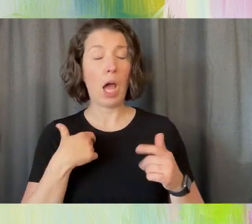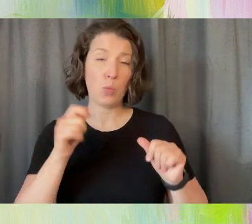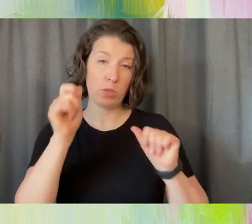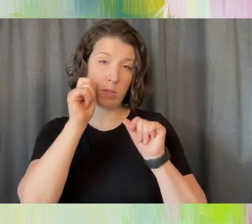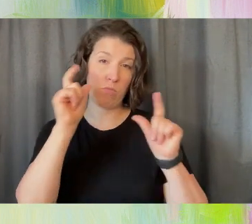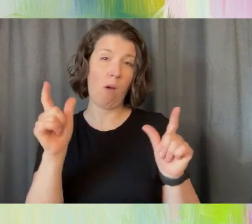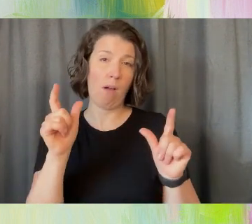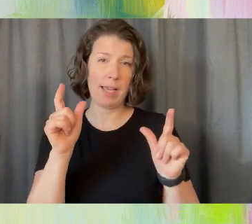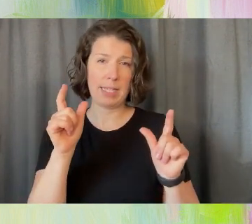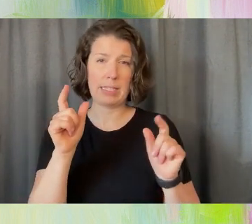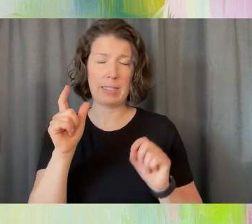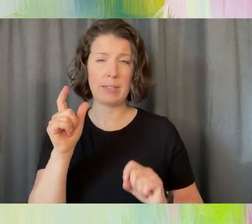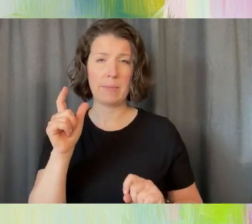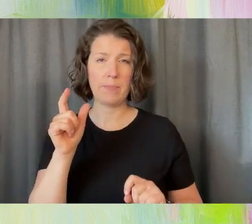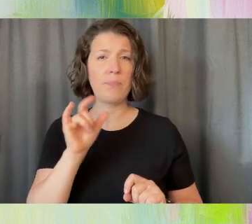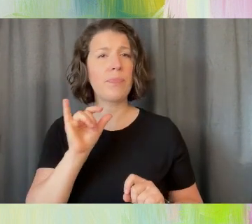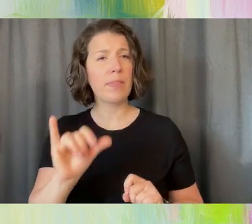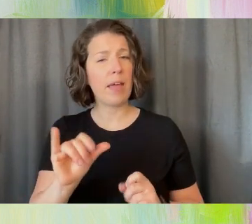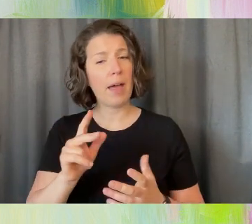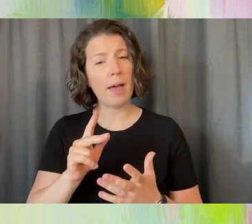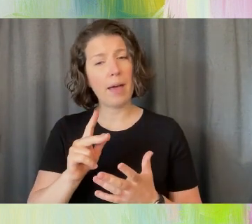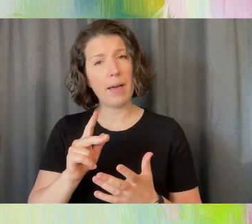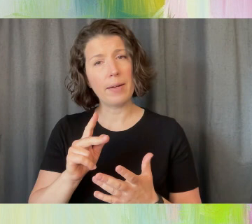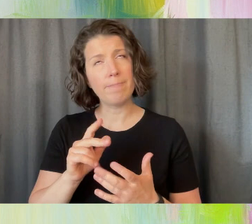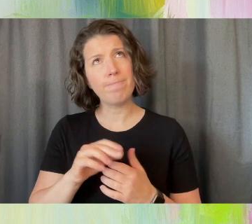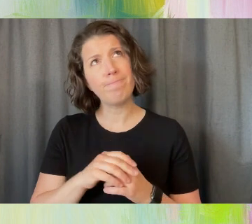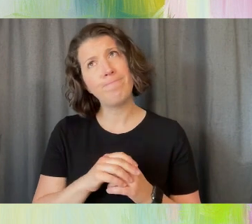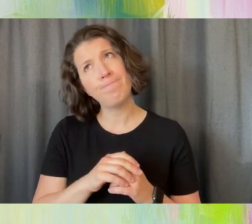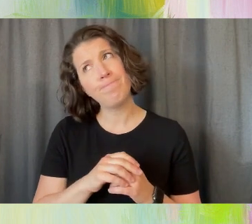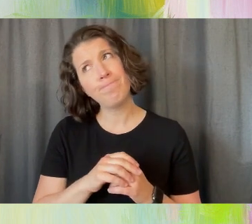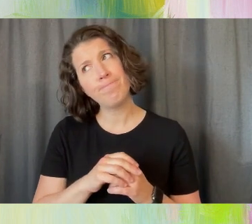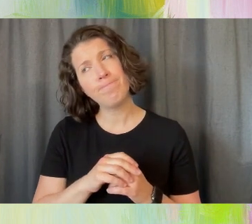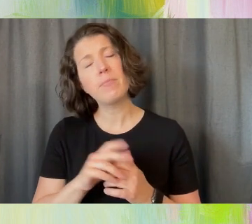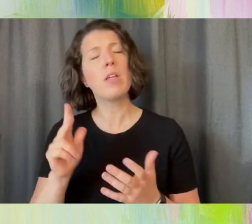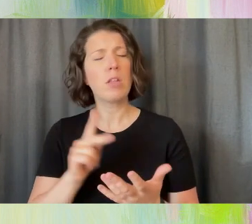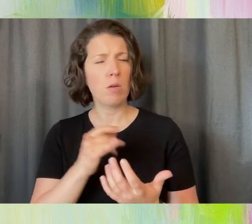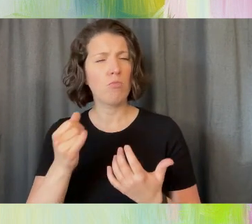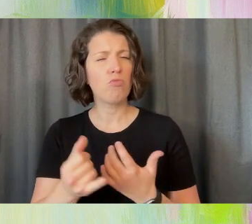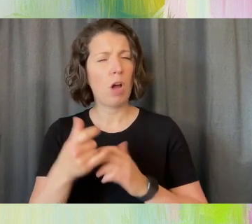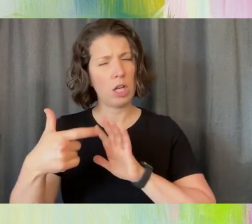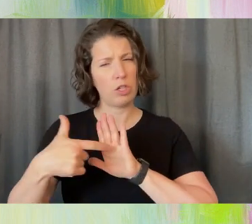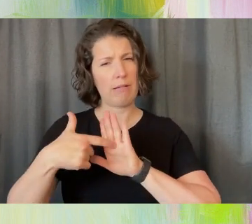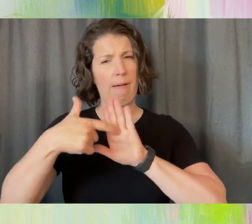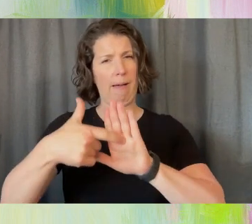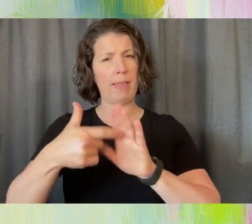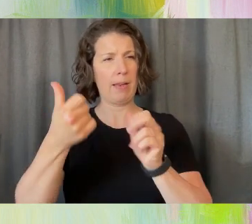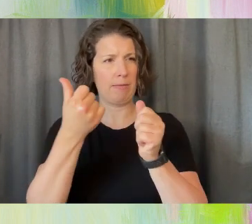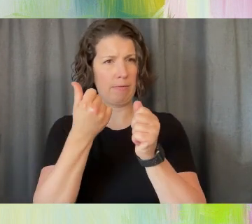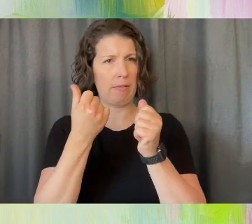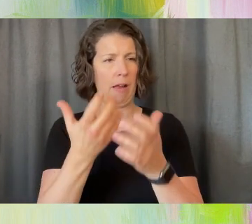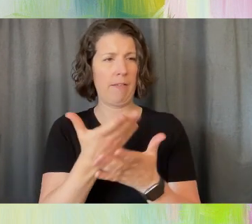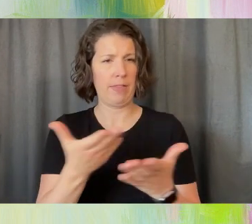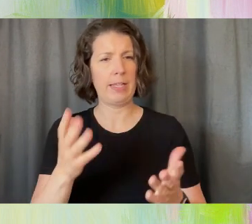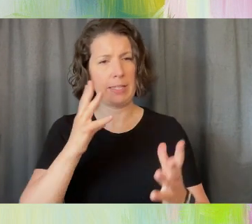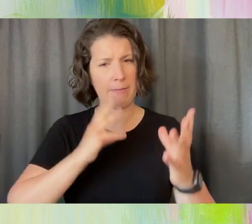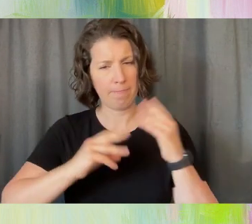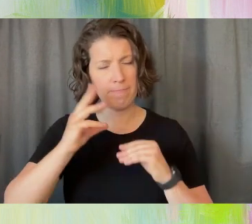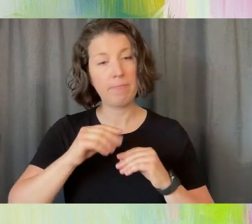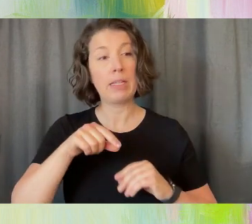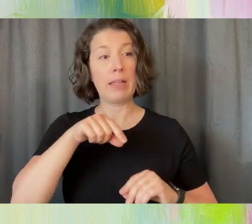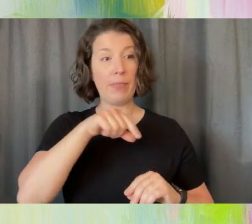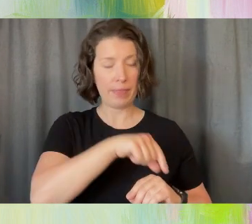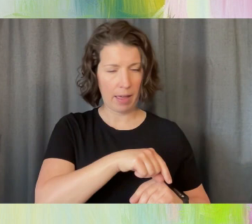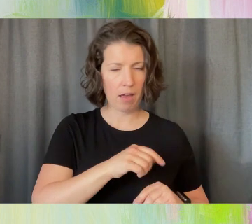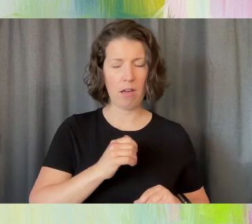that the project highlighted a lot of the things they go through. And like they say, they realize really much